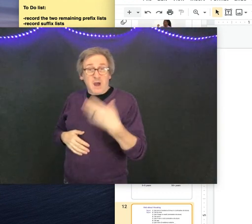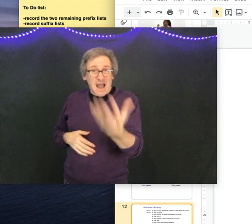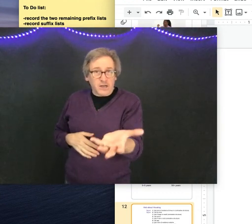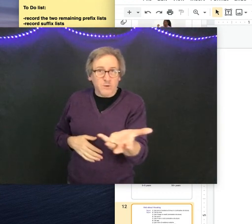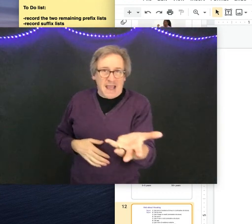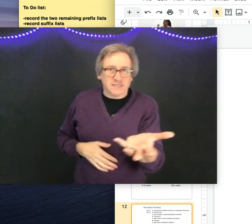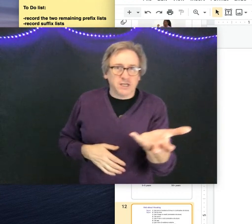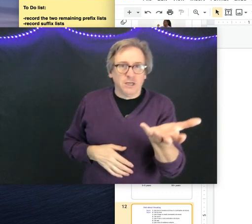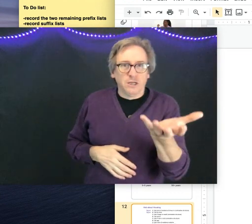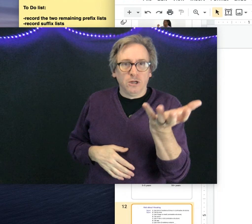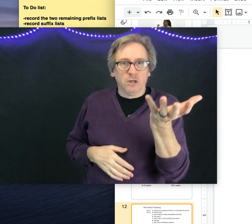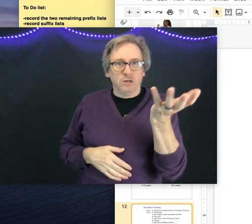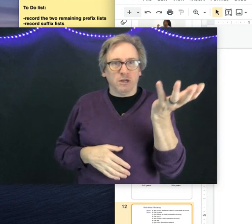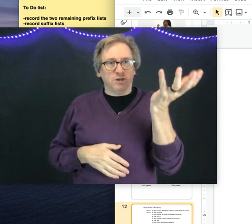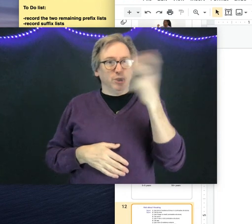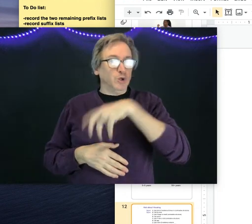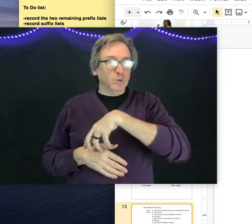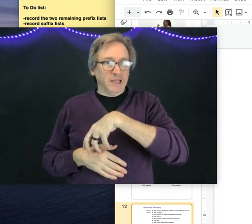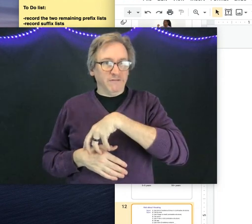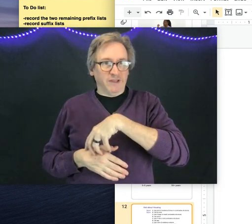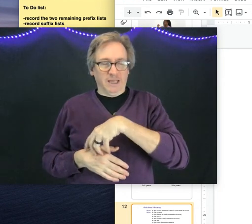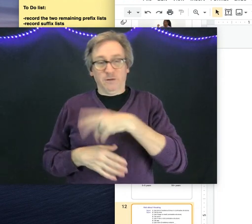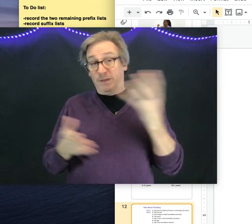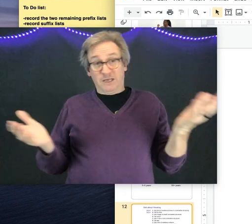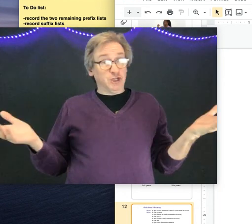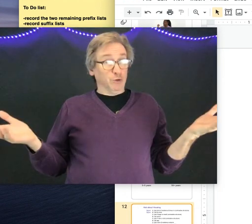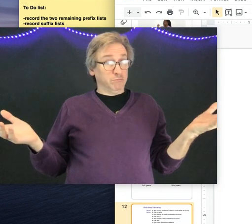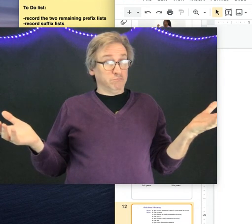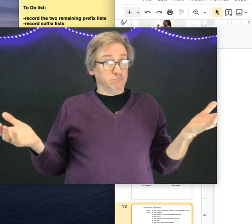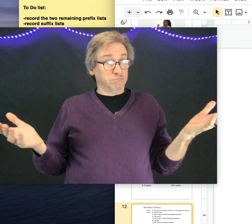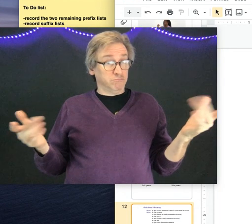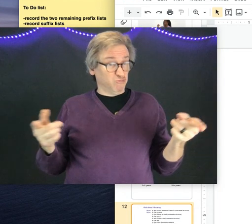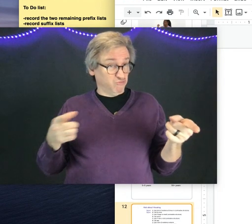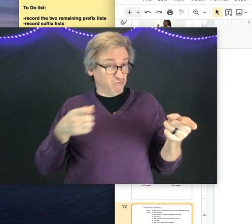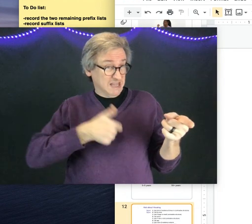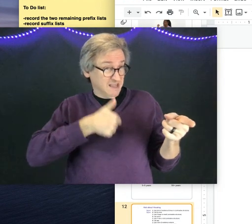here. So how do you ask do you live in? Pick two.